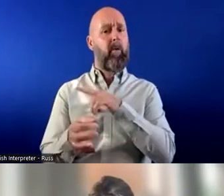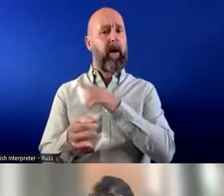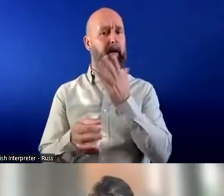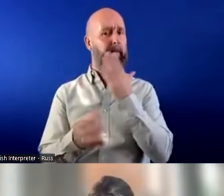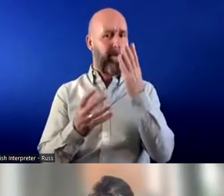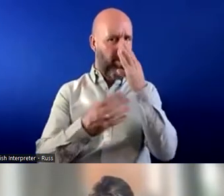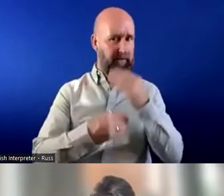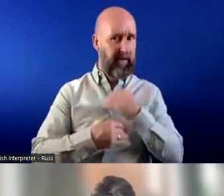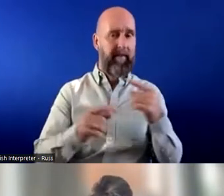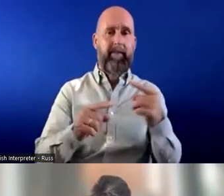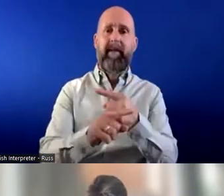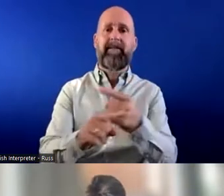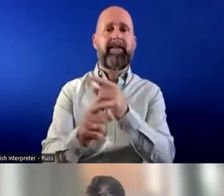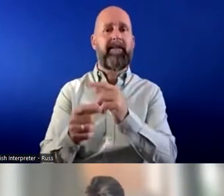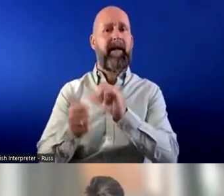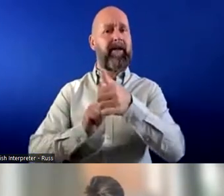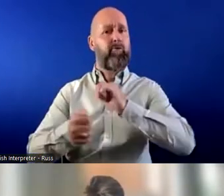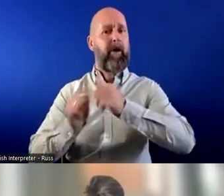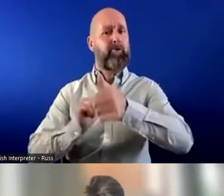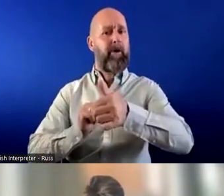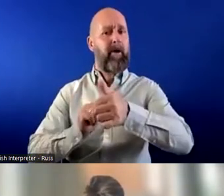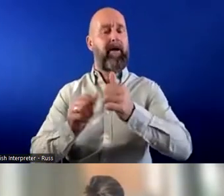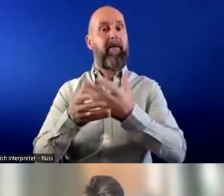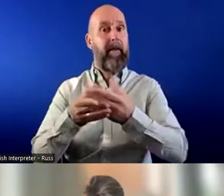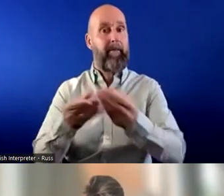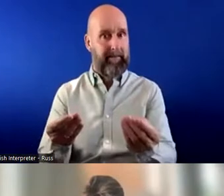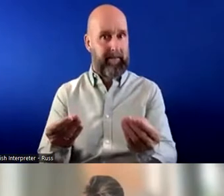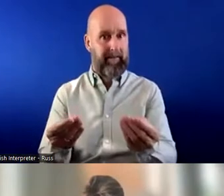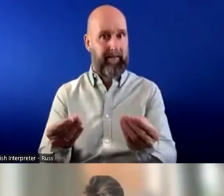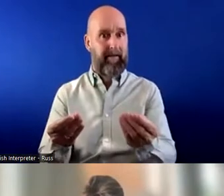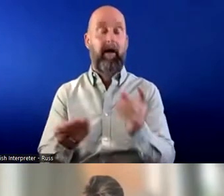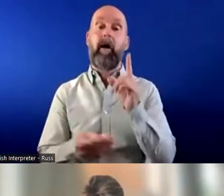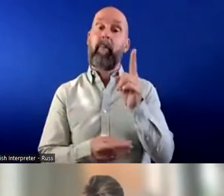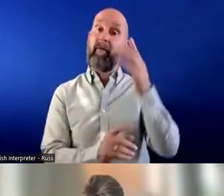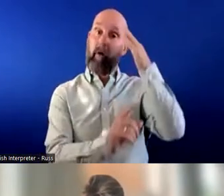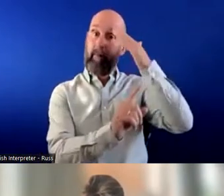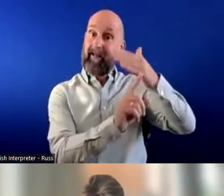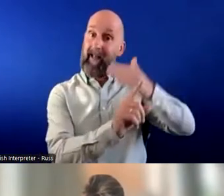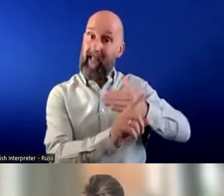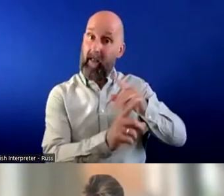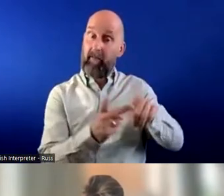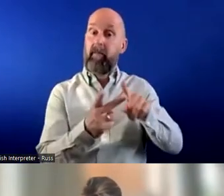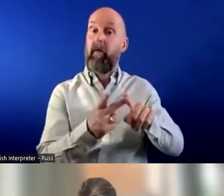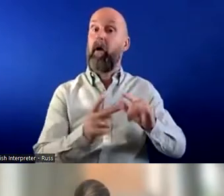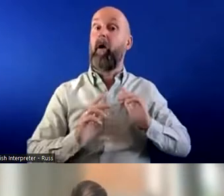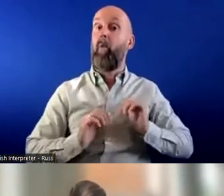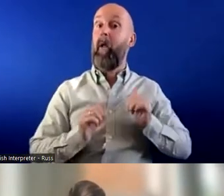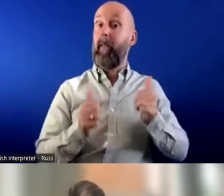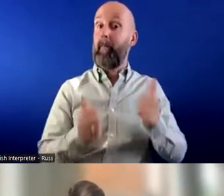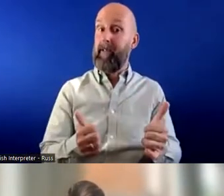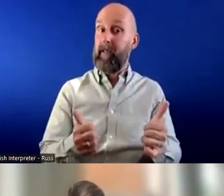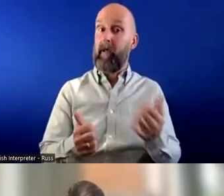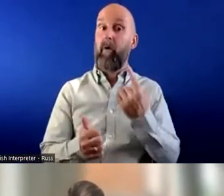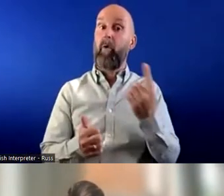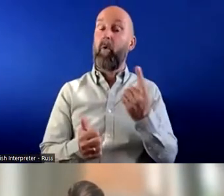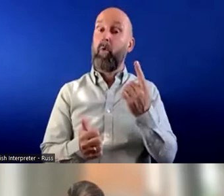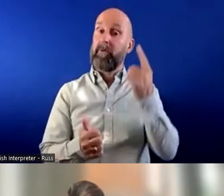they miss that interaction but generally for mental health and and well-being for those people that have been sensible